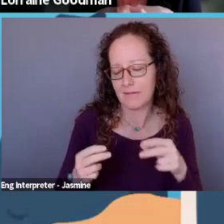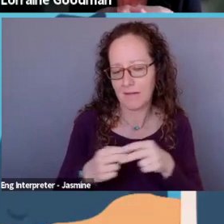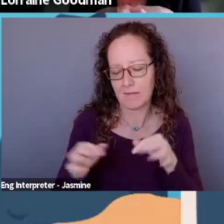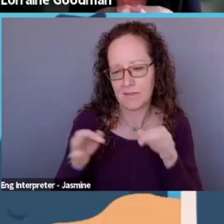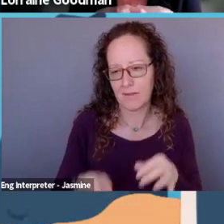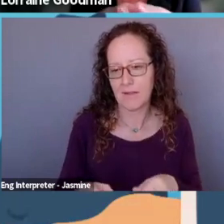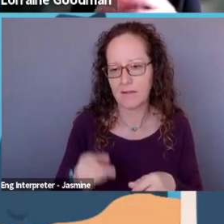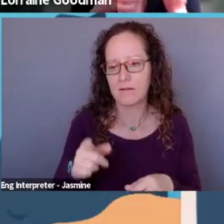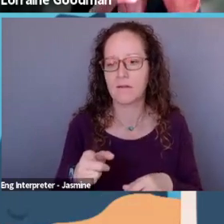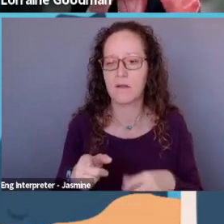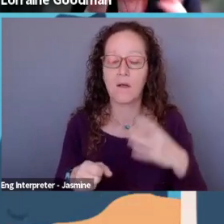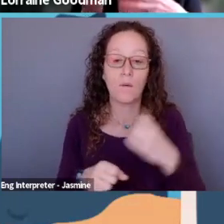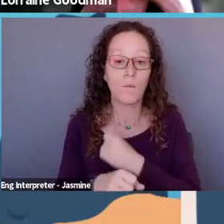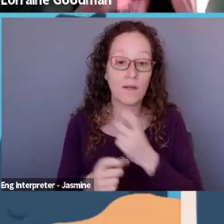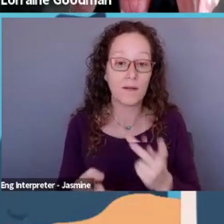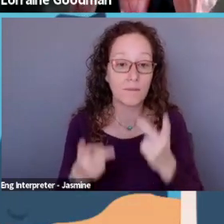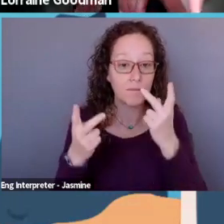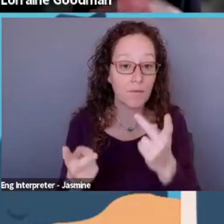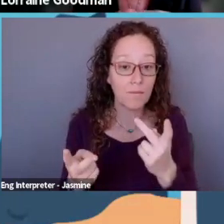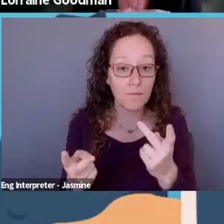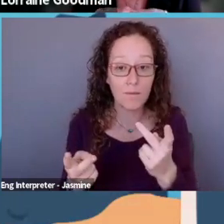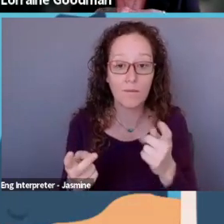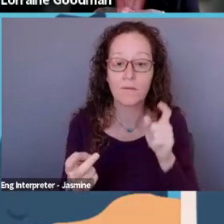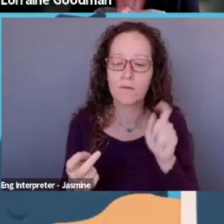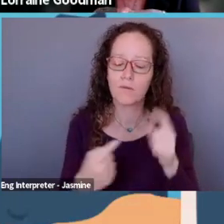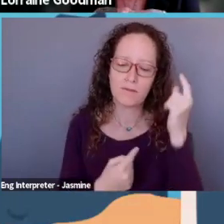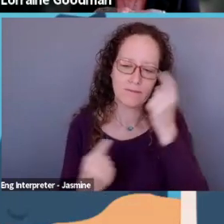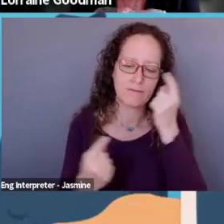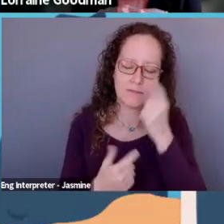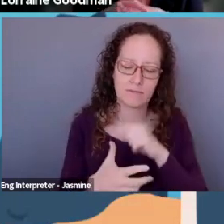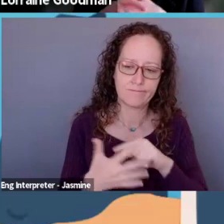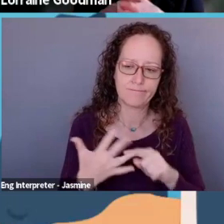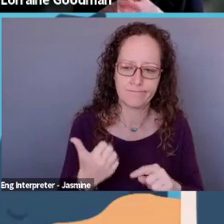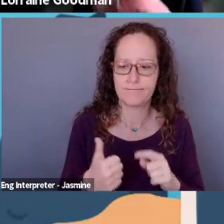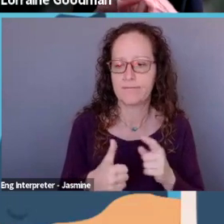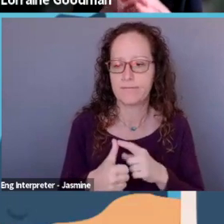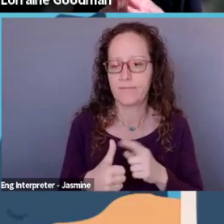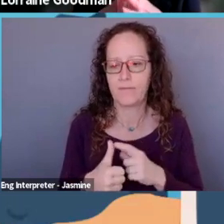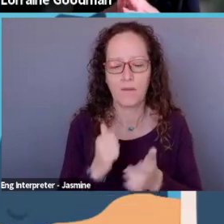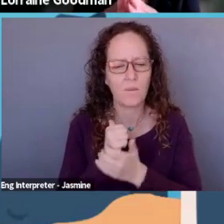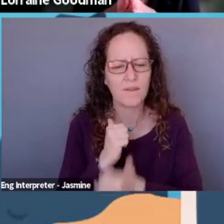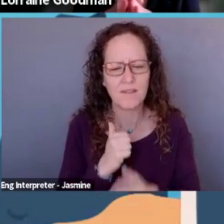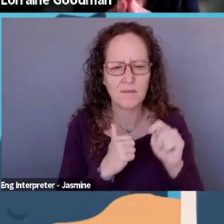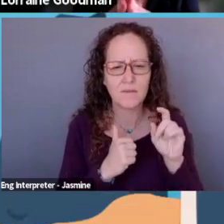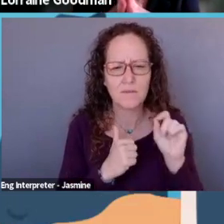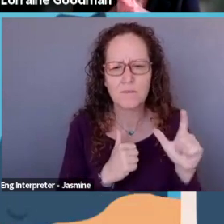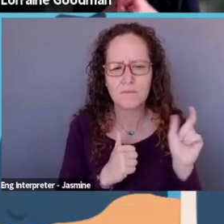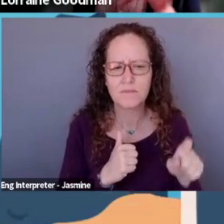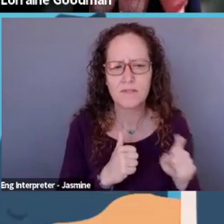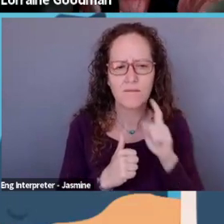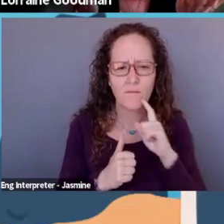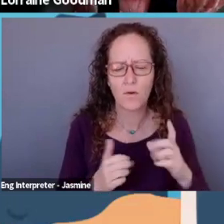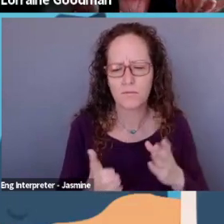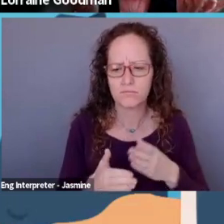There are a couple of things that you need to consider. Like, what are the skills and tools that you need to complete your proposal?